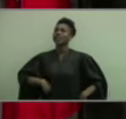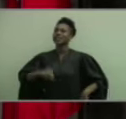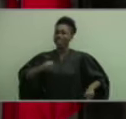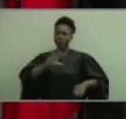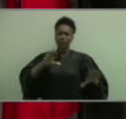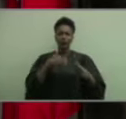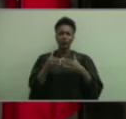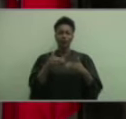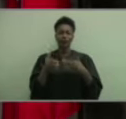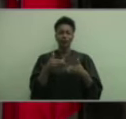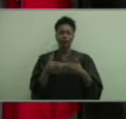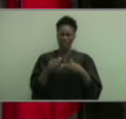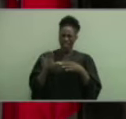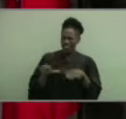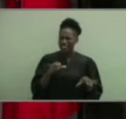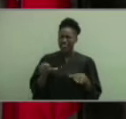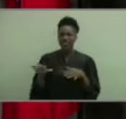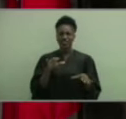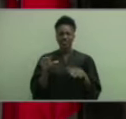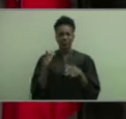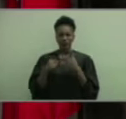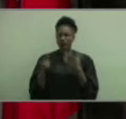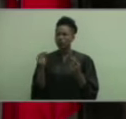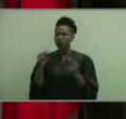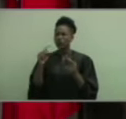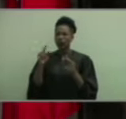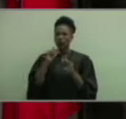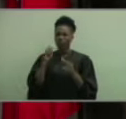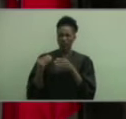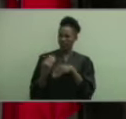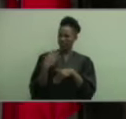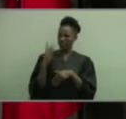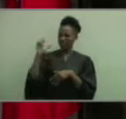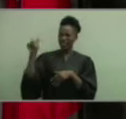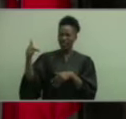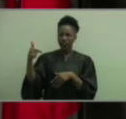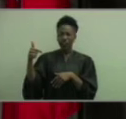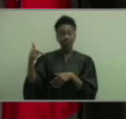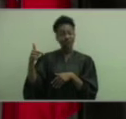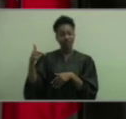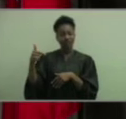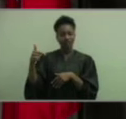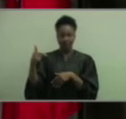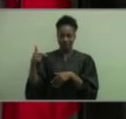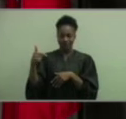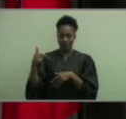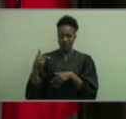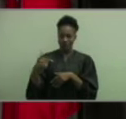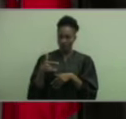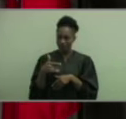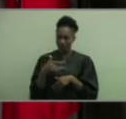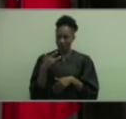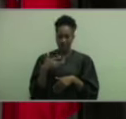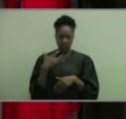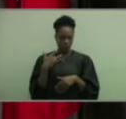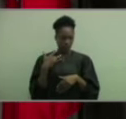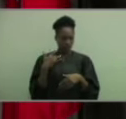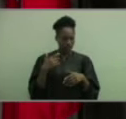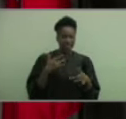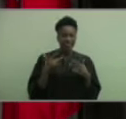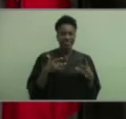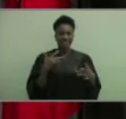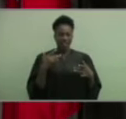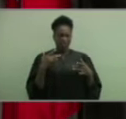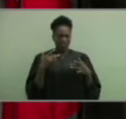and activities we indulge in won't affect us in the long run. Sometimes we may get so worked up with our superficial